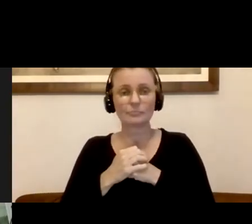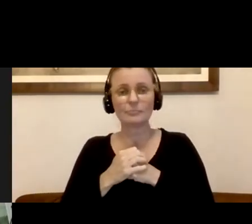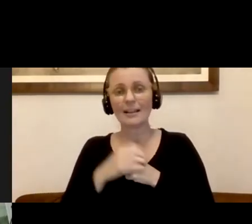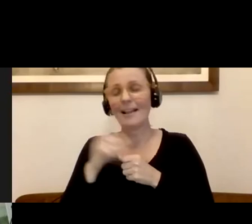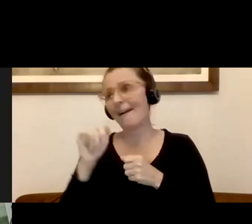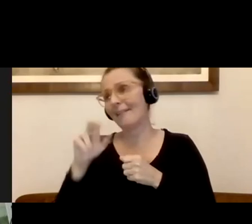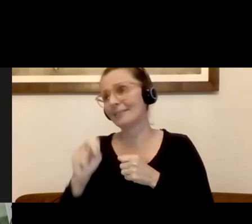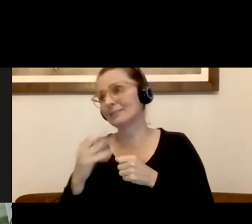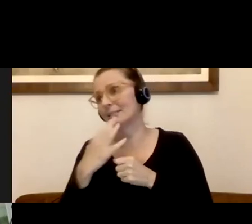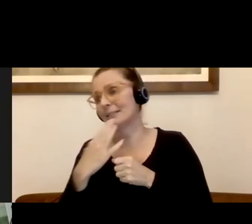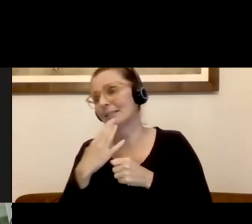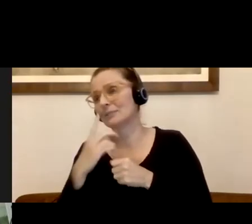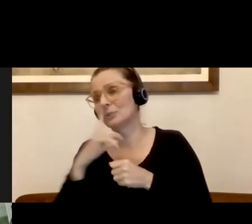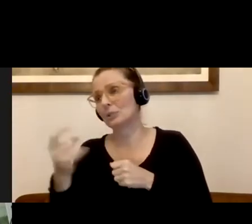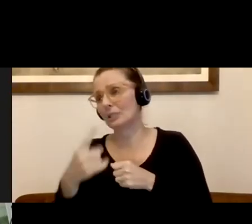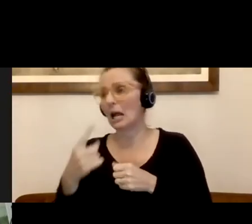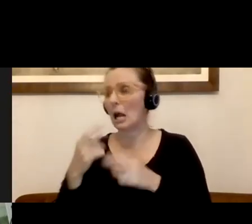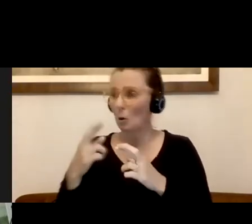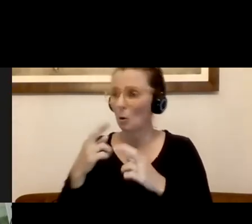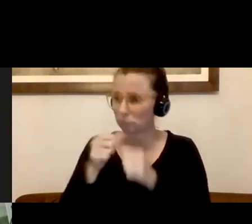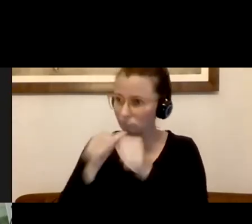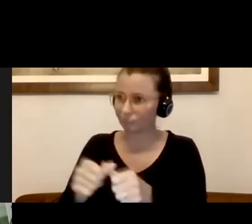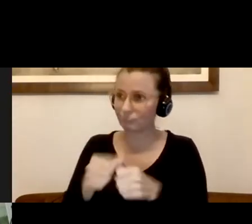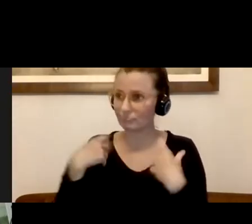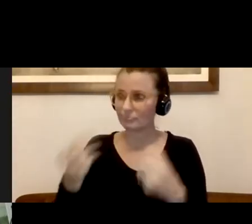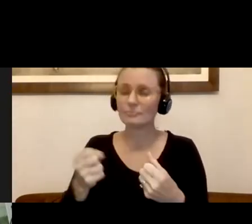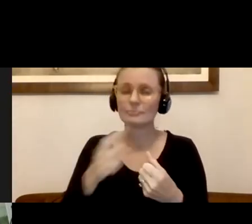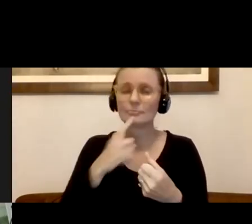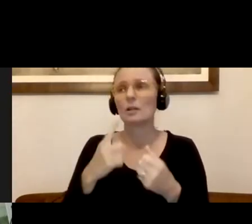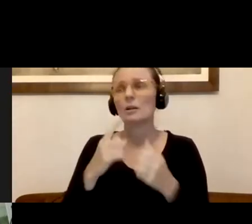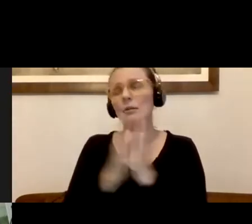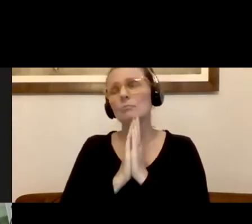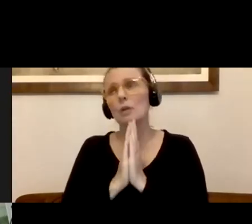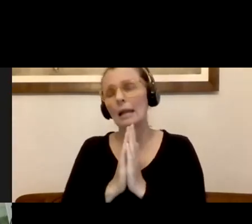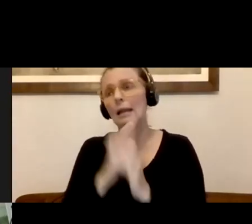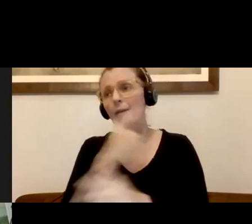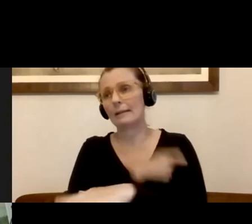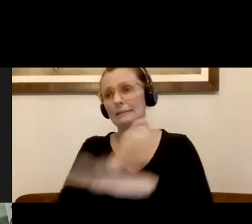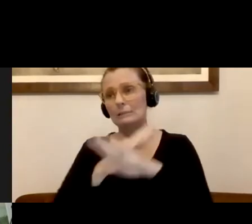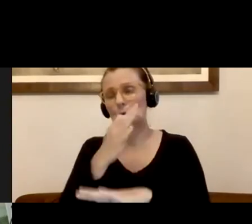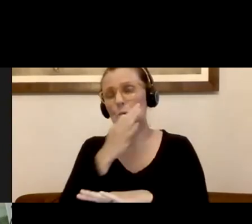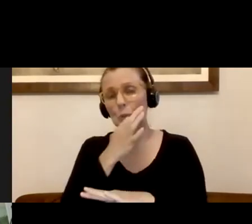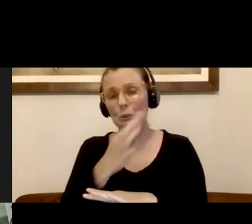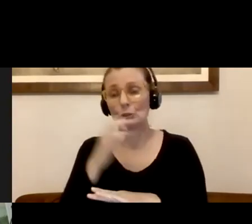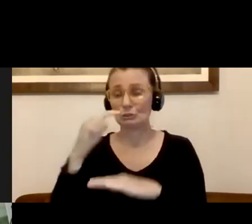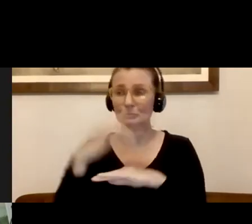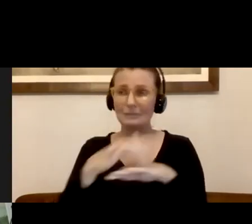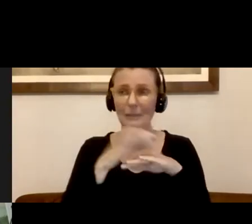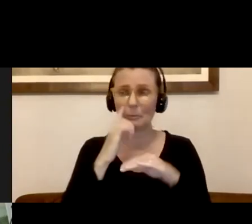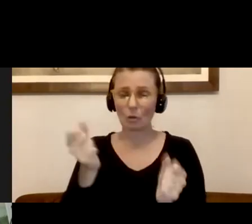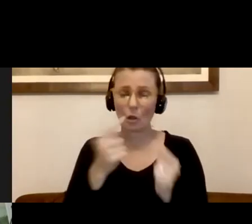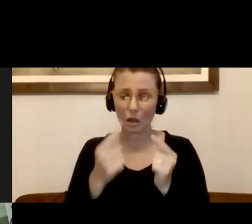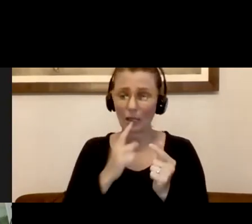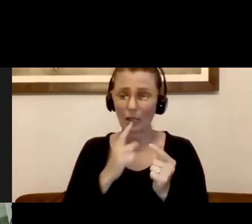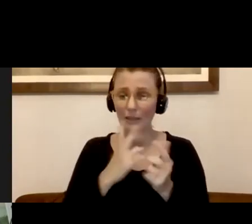question. Second, I hope you're holding up well, as well as everyone else. We pray a vaccine comes soon and you know, one, it should be available to everyone too. No one should